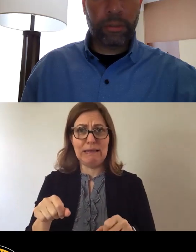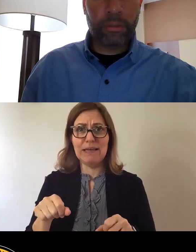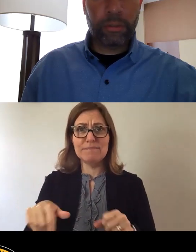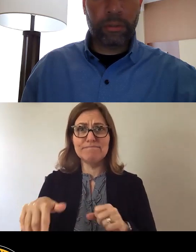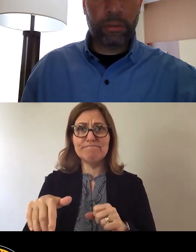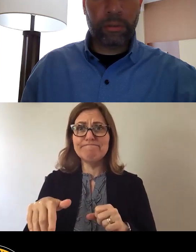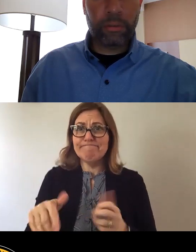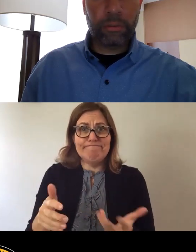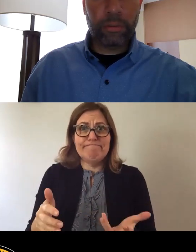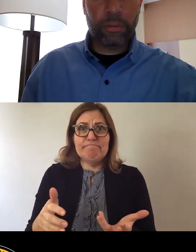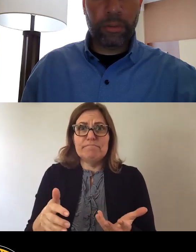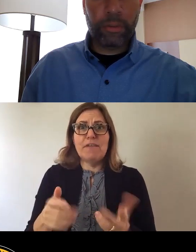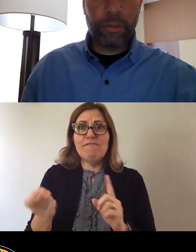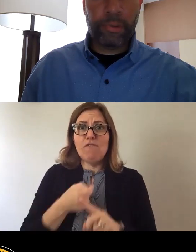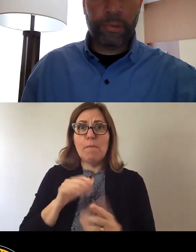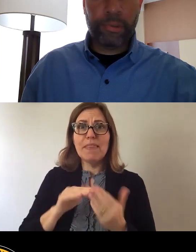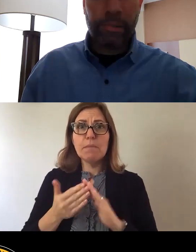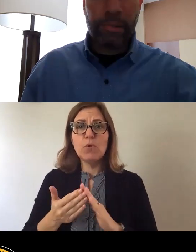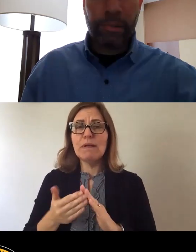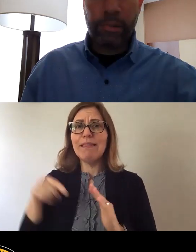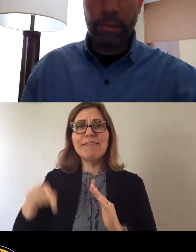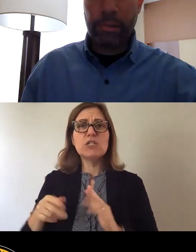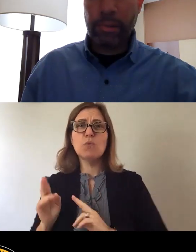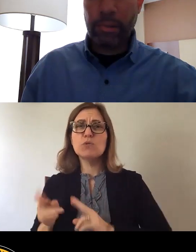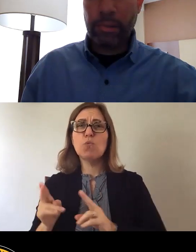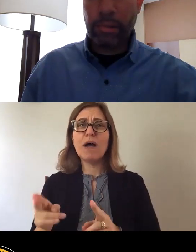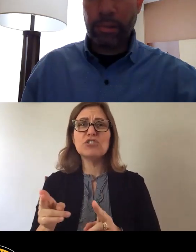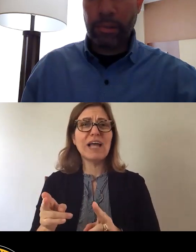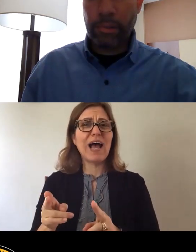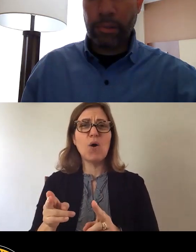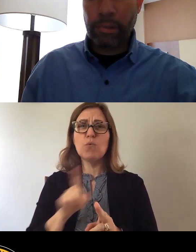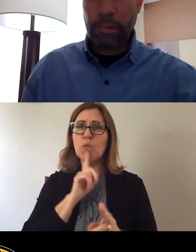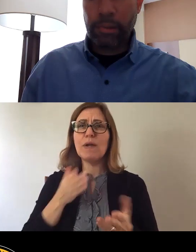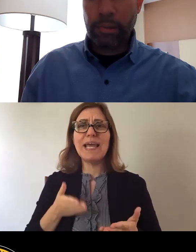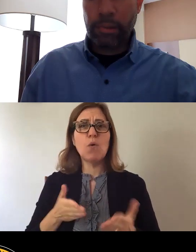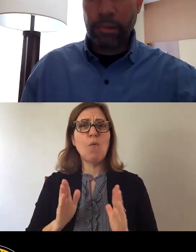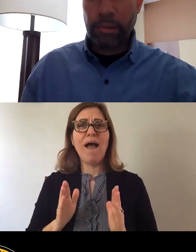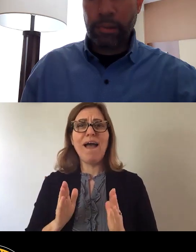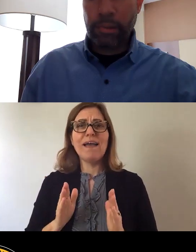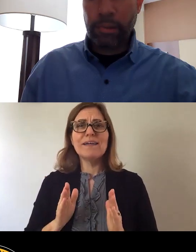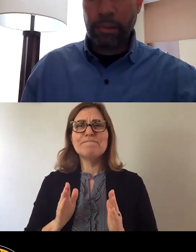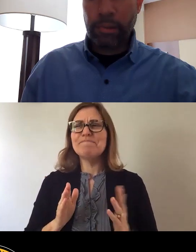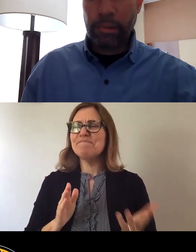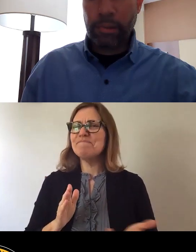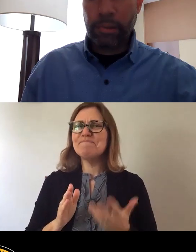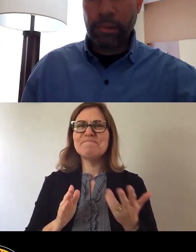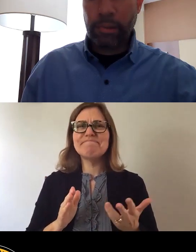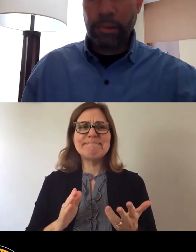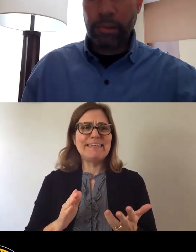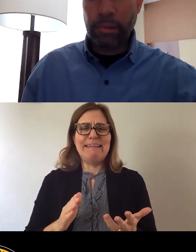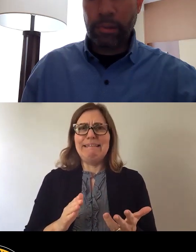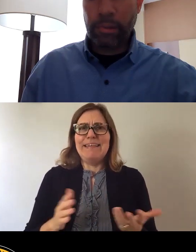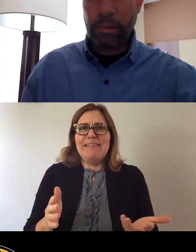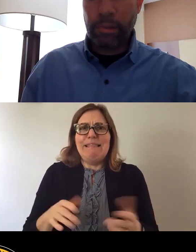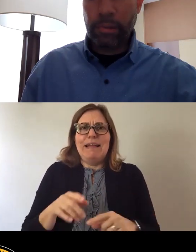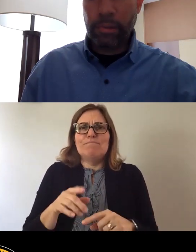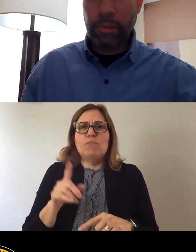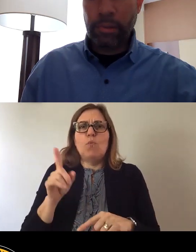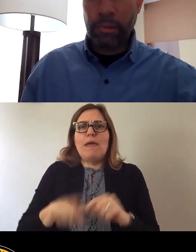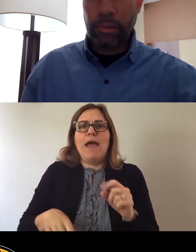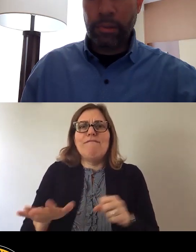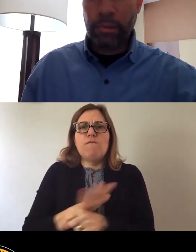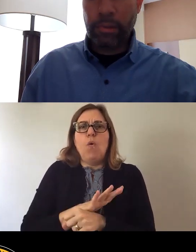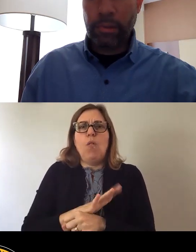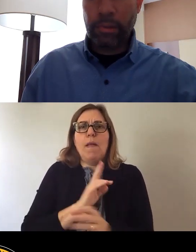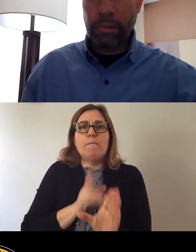This was rushed out in such a way that it does not allow full participation in ways that would